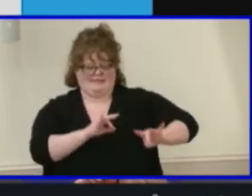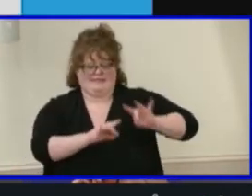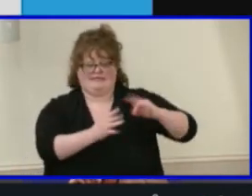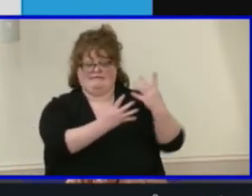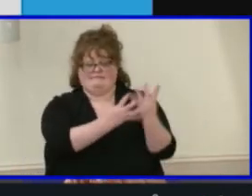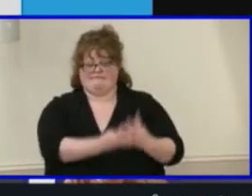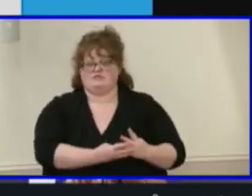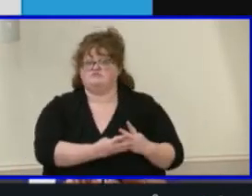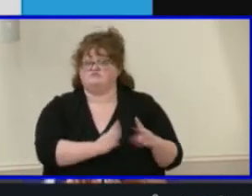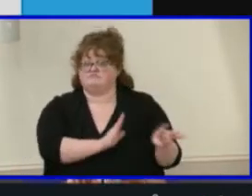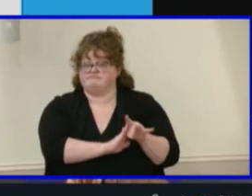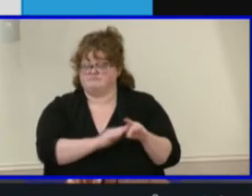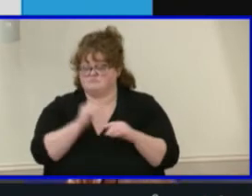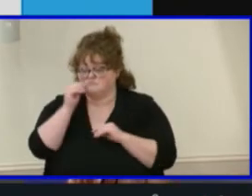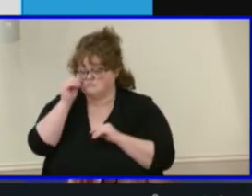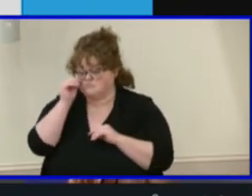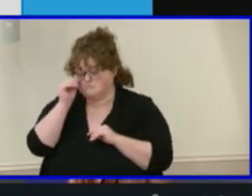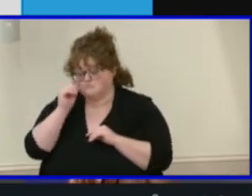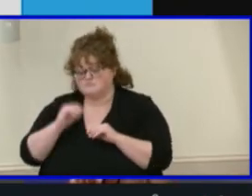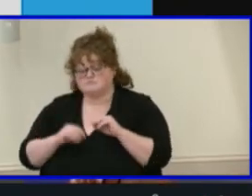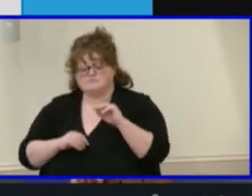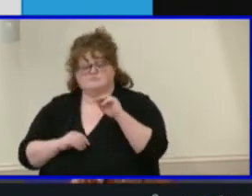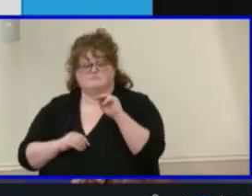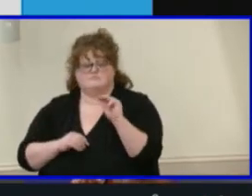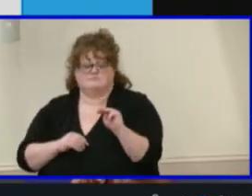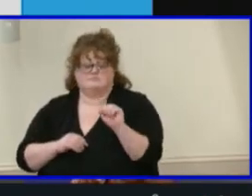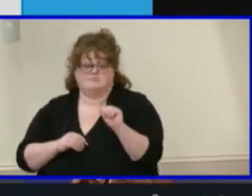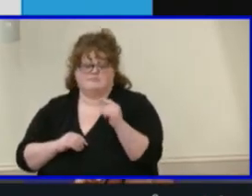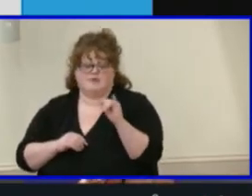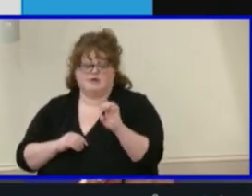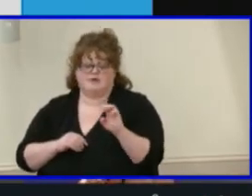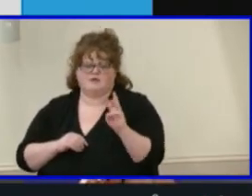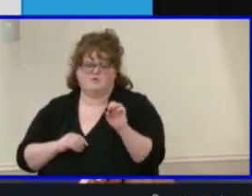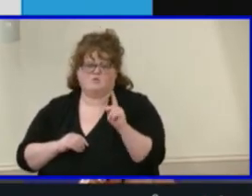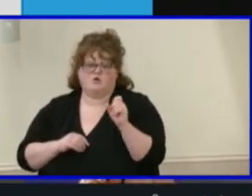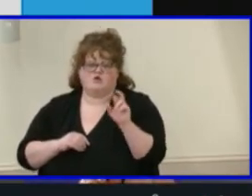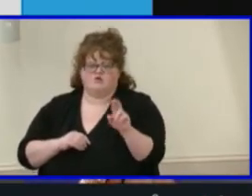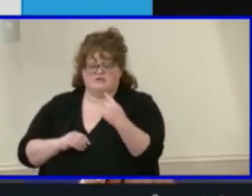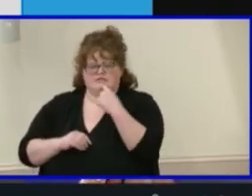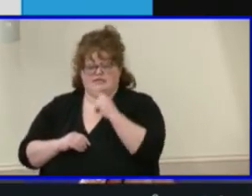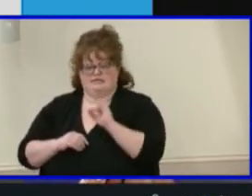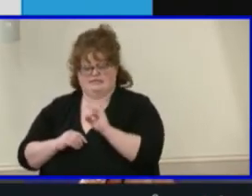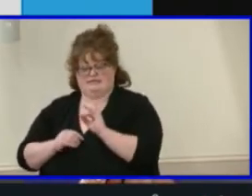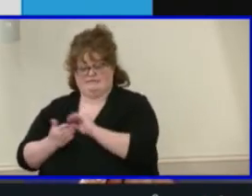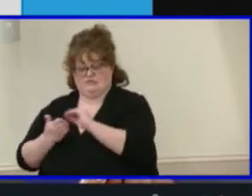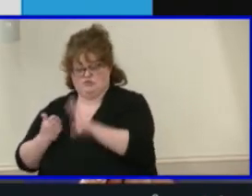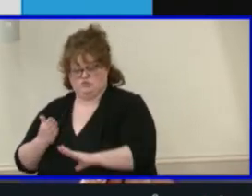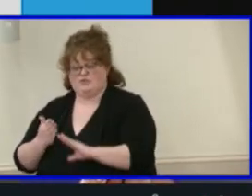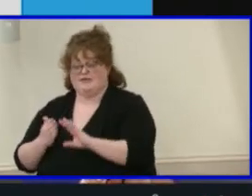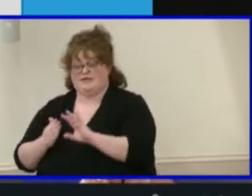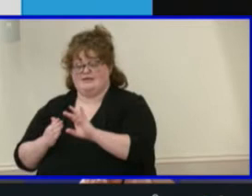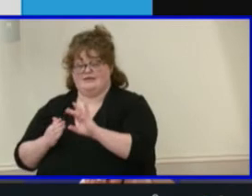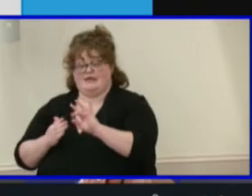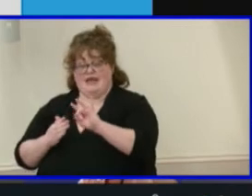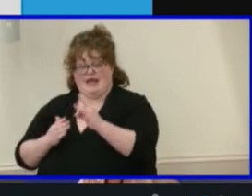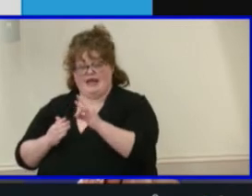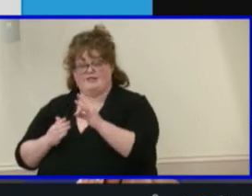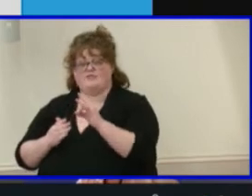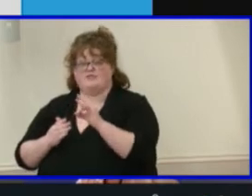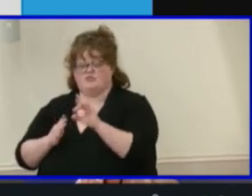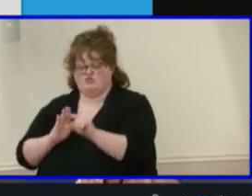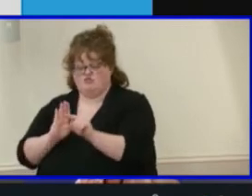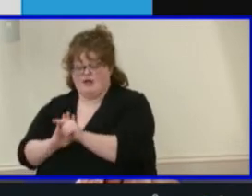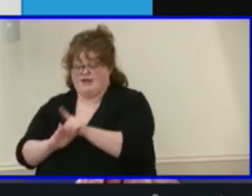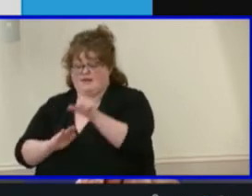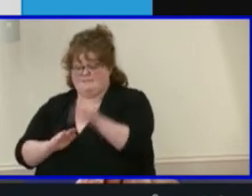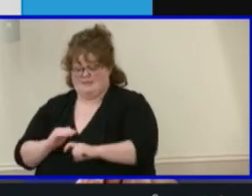Maggie Walker outlines that our eighth grade applicants must have completed or be enrolled in in algebra one or higher level